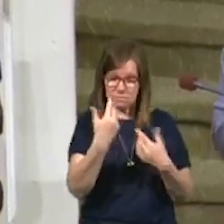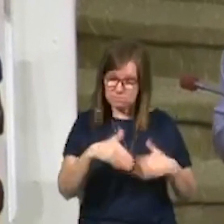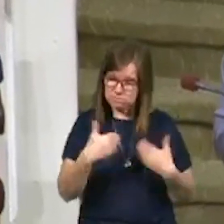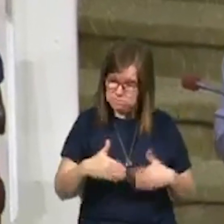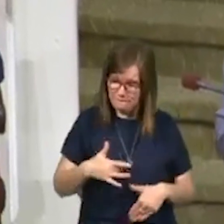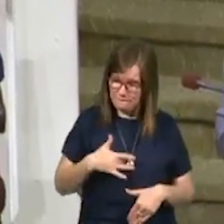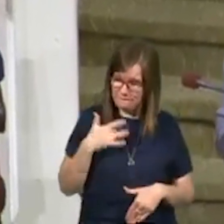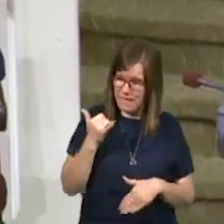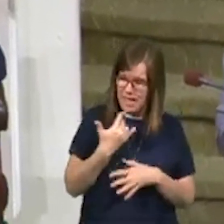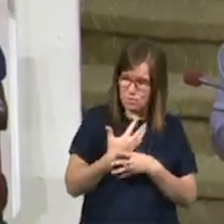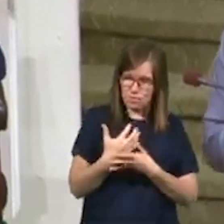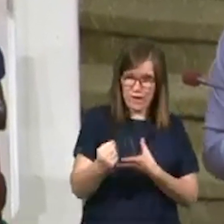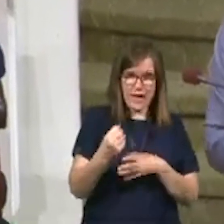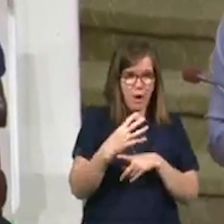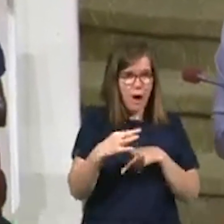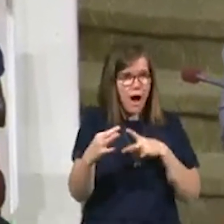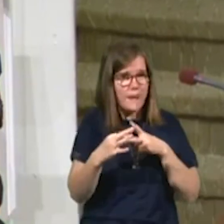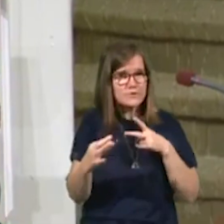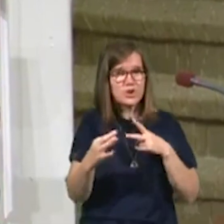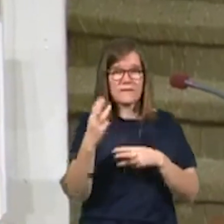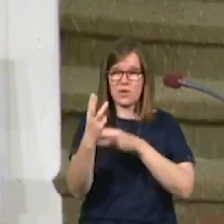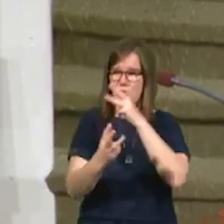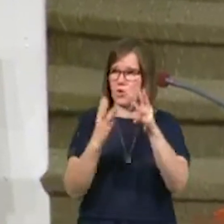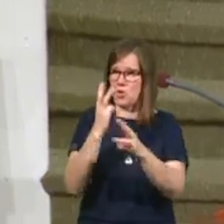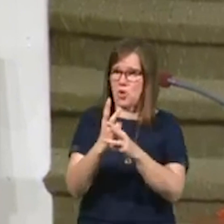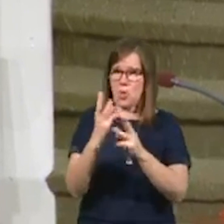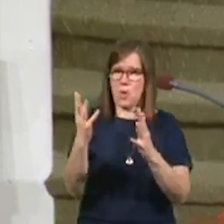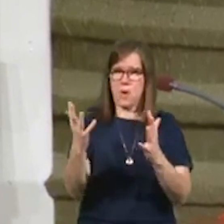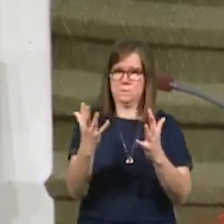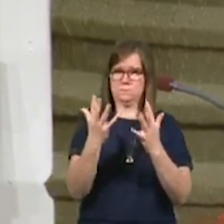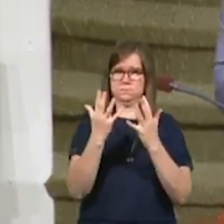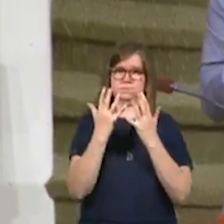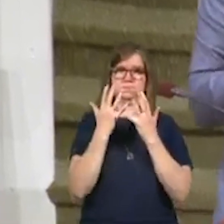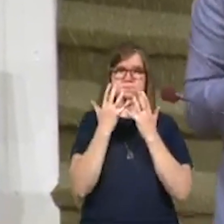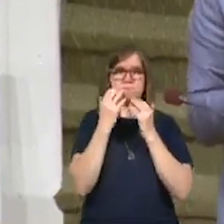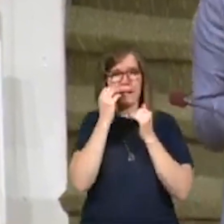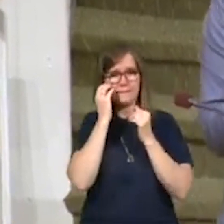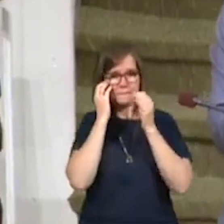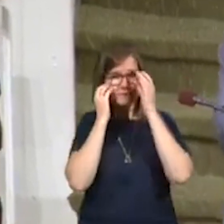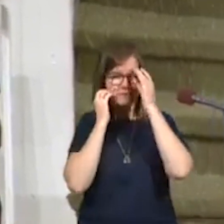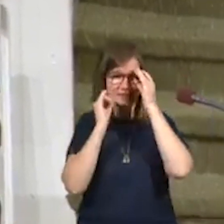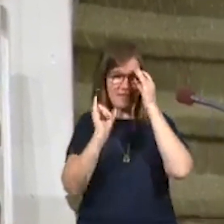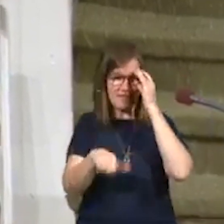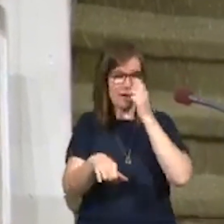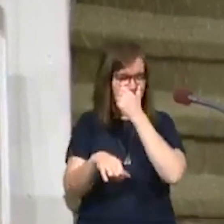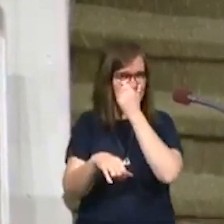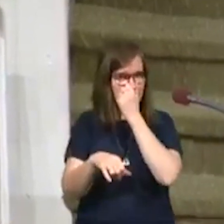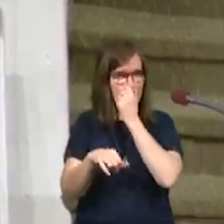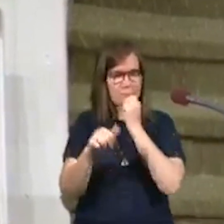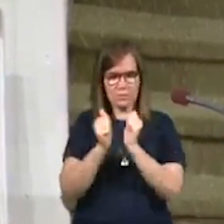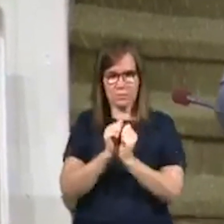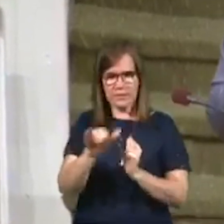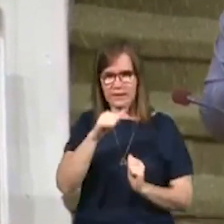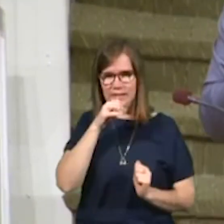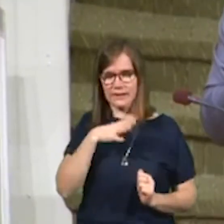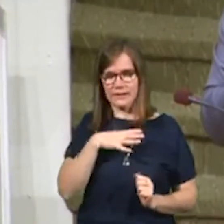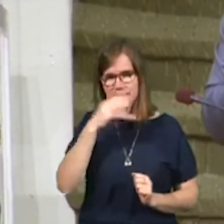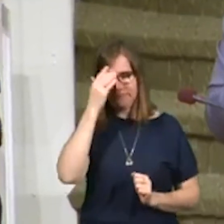felt like you were running out of options? Had the world closing in on you? That was the case here with this lady.